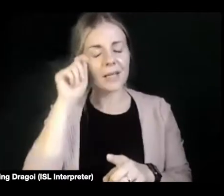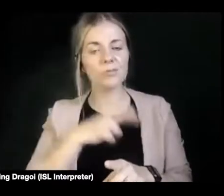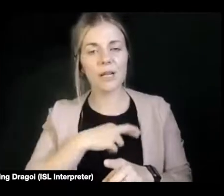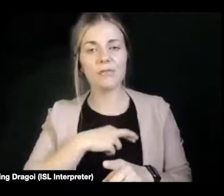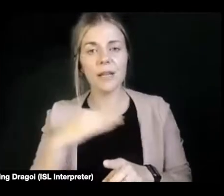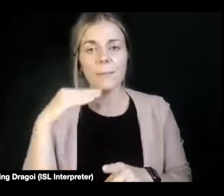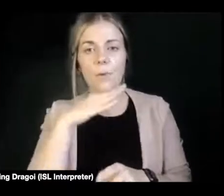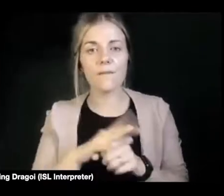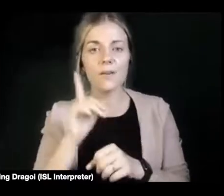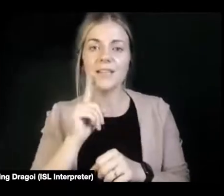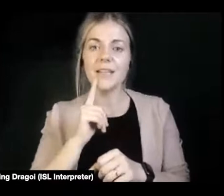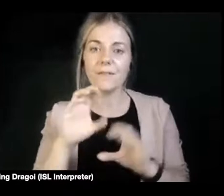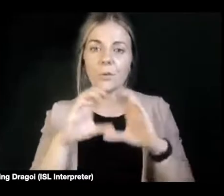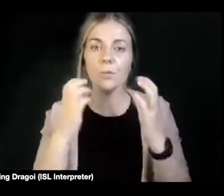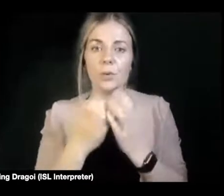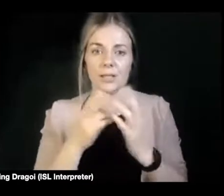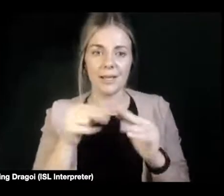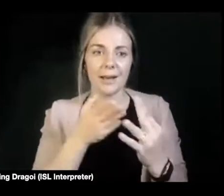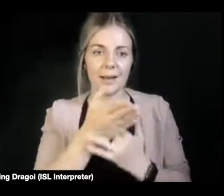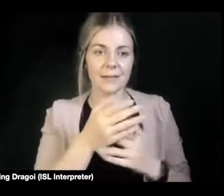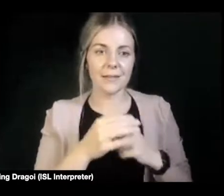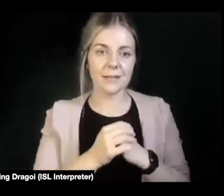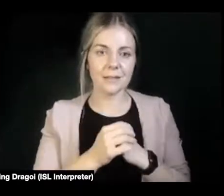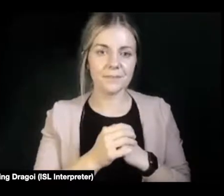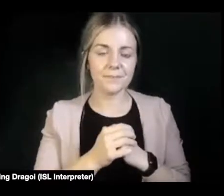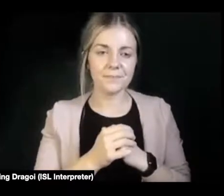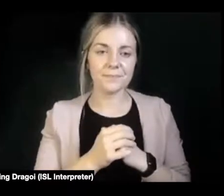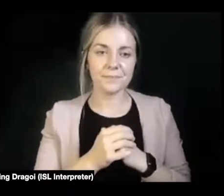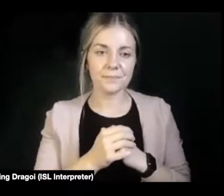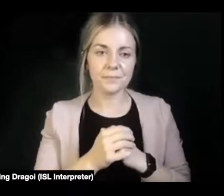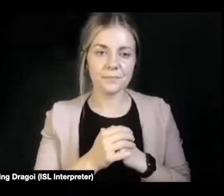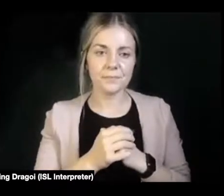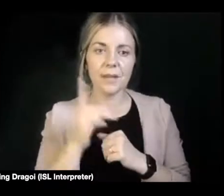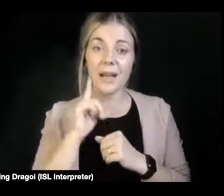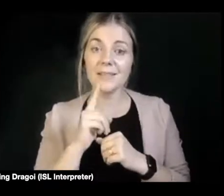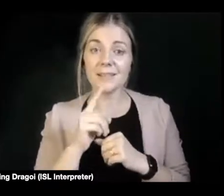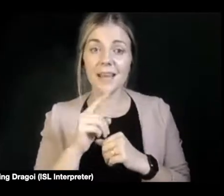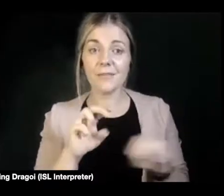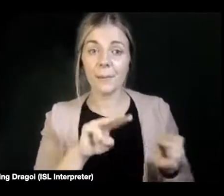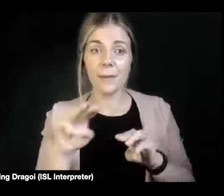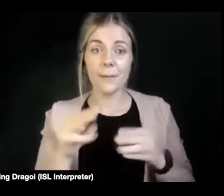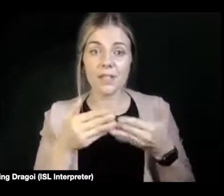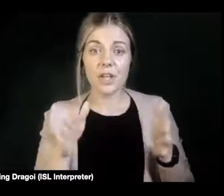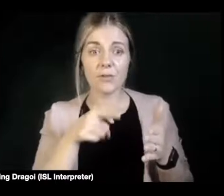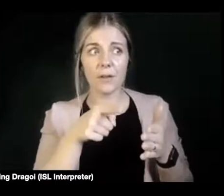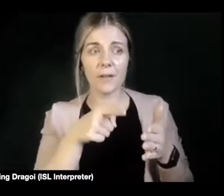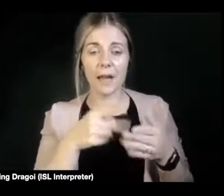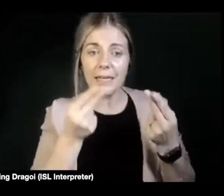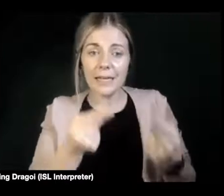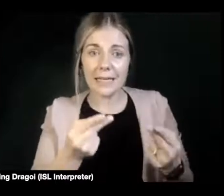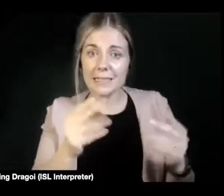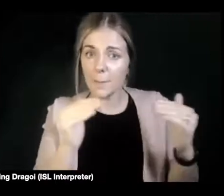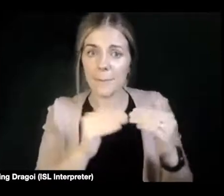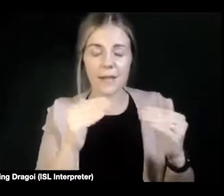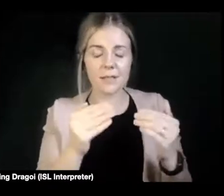and deaf people, persons, their needs are met just as much as